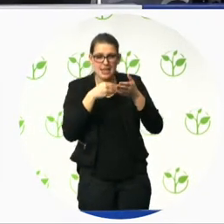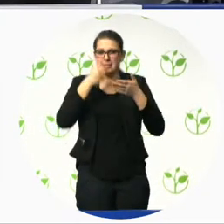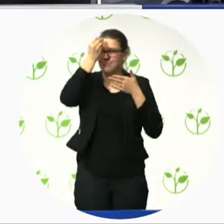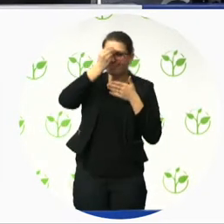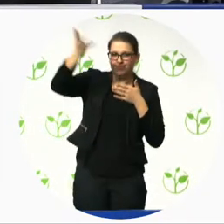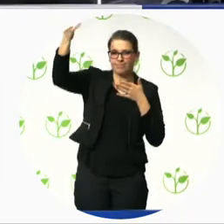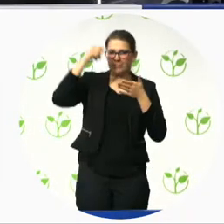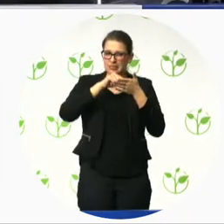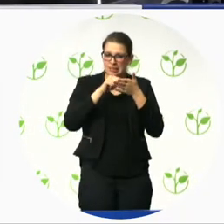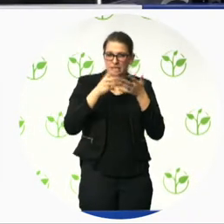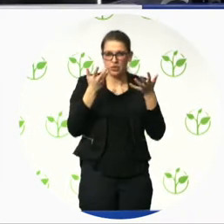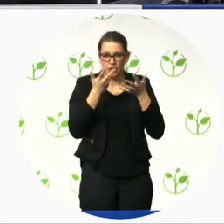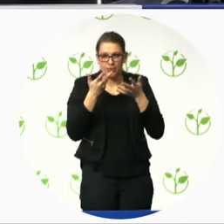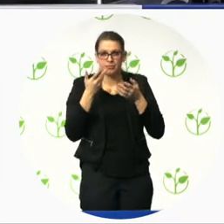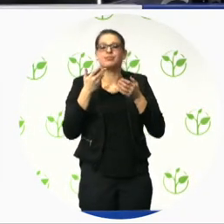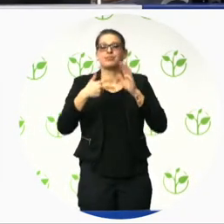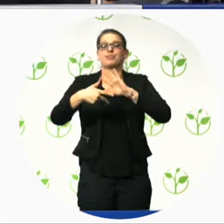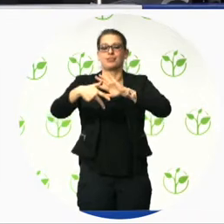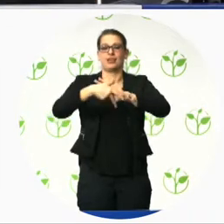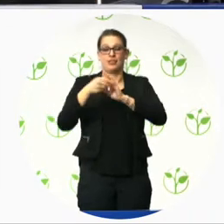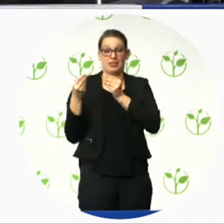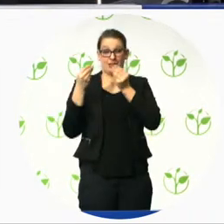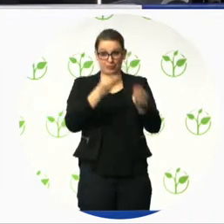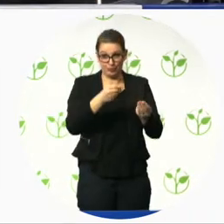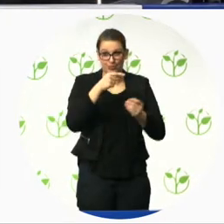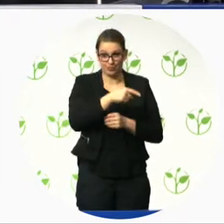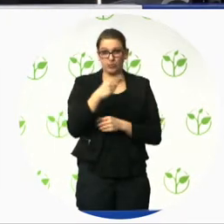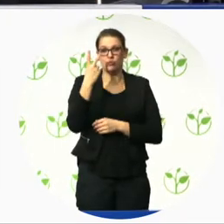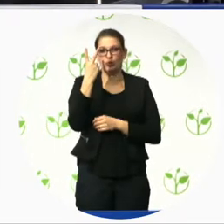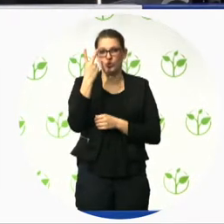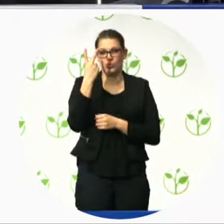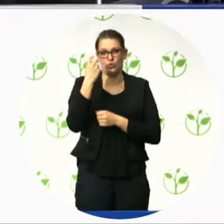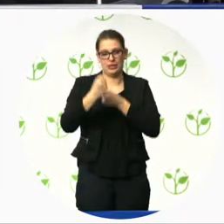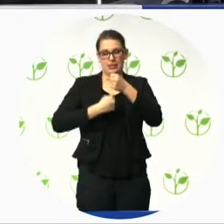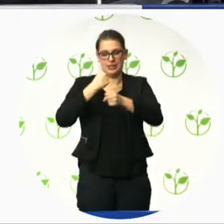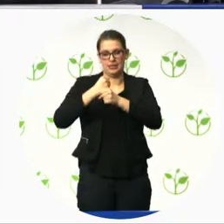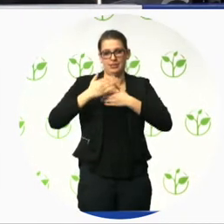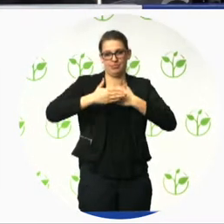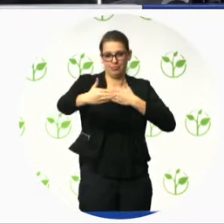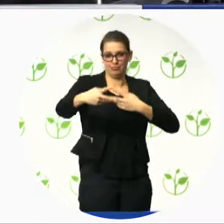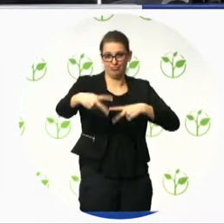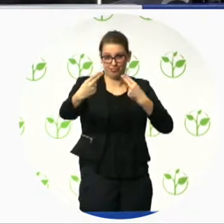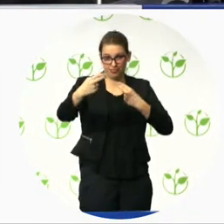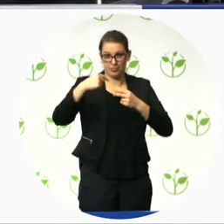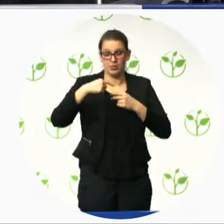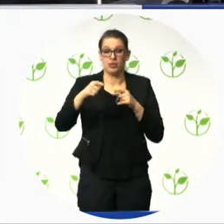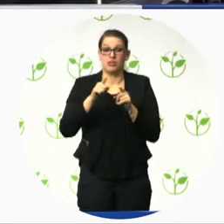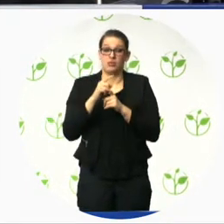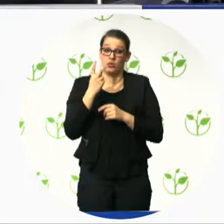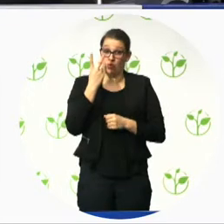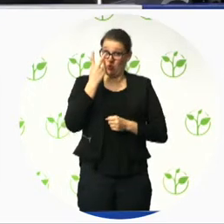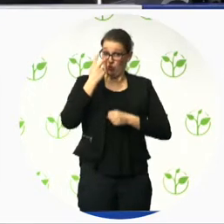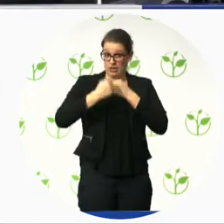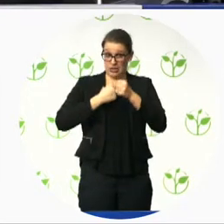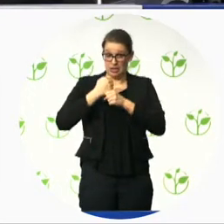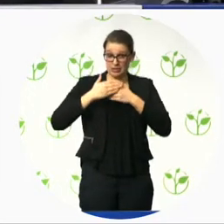Also, there is a need for re-evaluation if there are significant changes in the website structure or in the functionality.